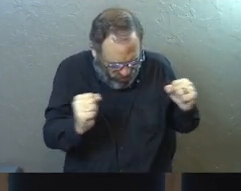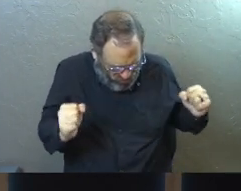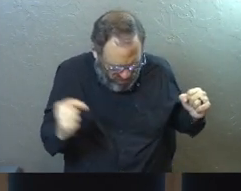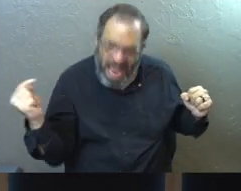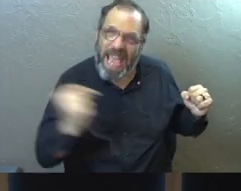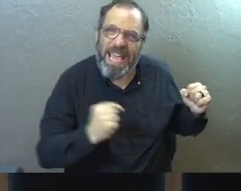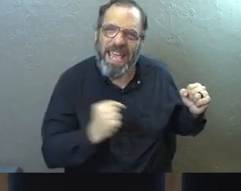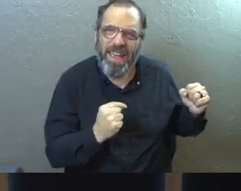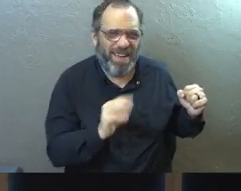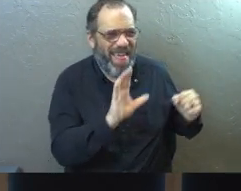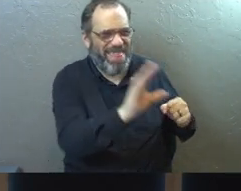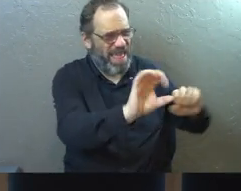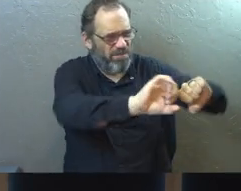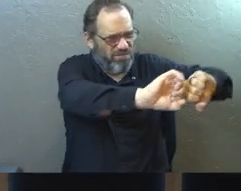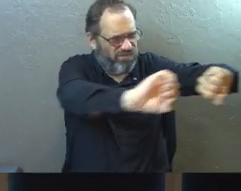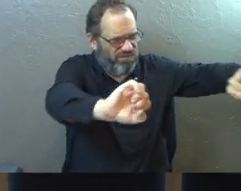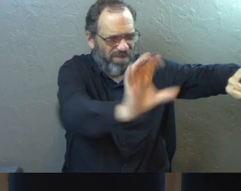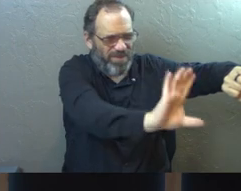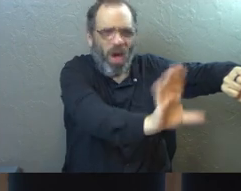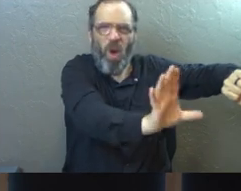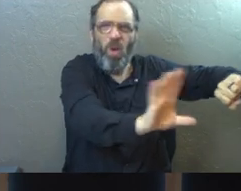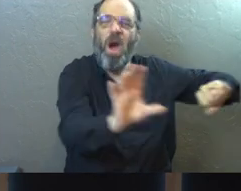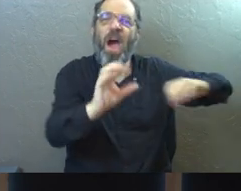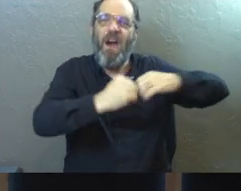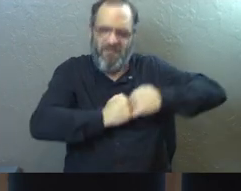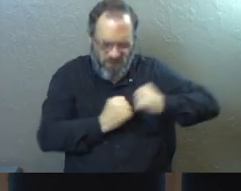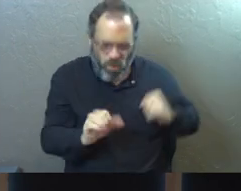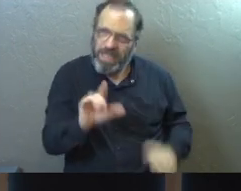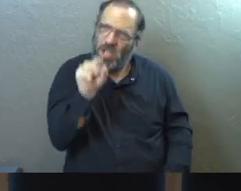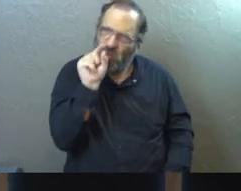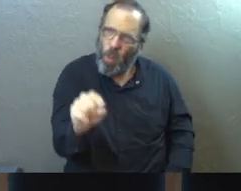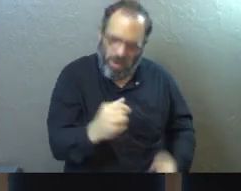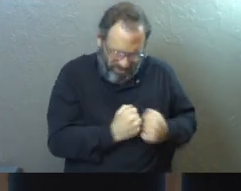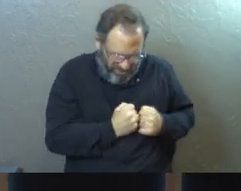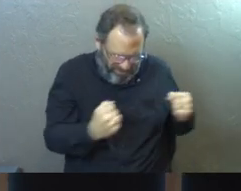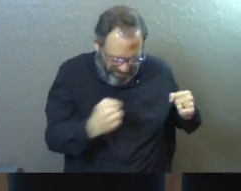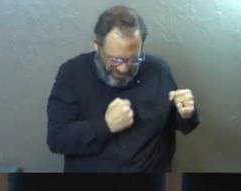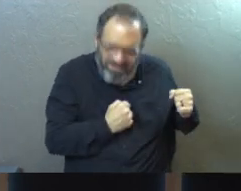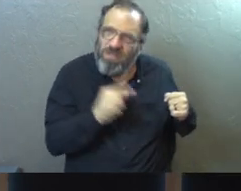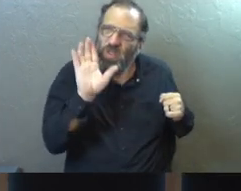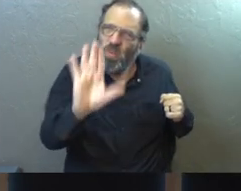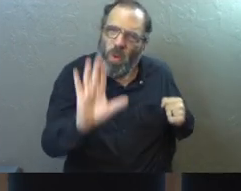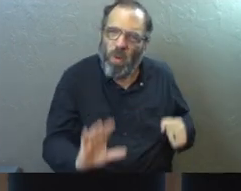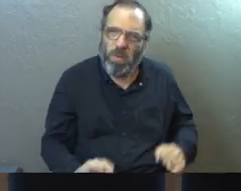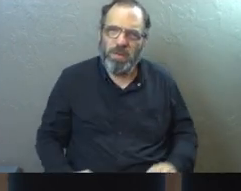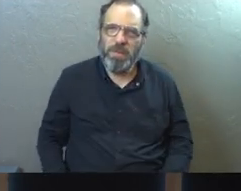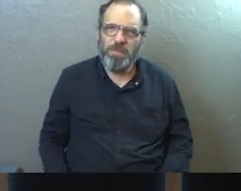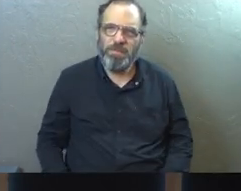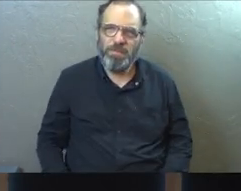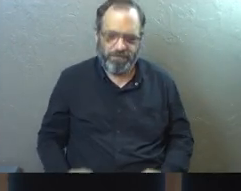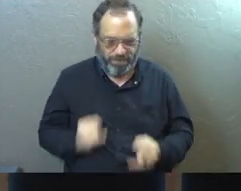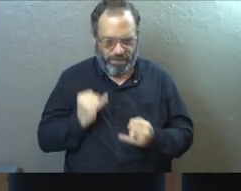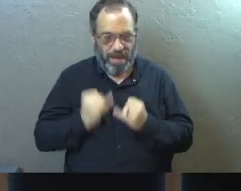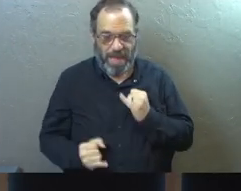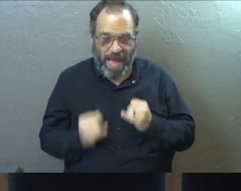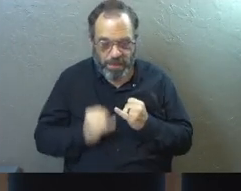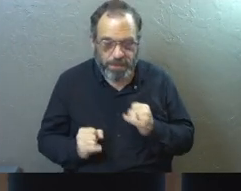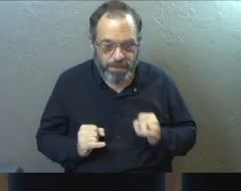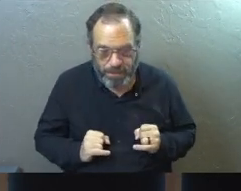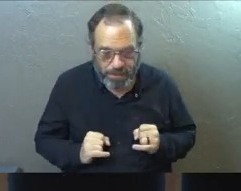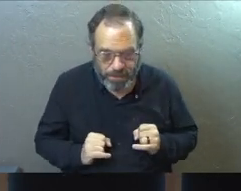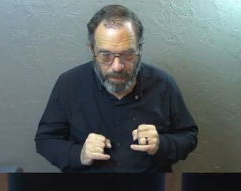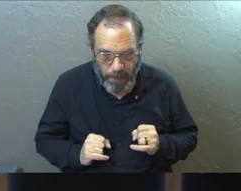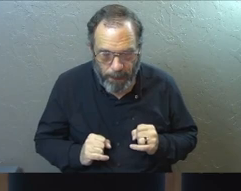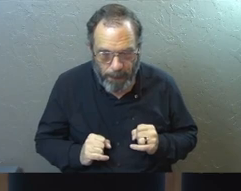So don't be so focused on their thing. Be focused on your thing. Last thing he says,